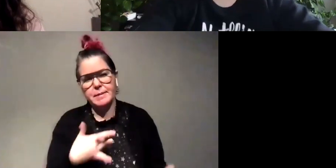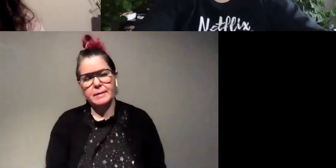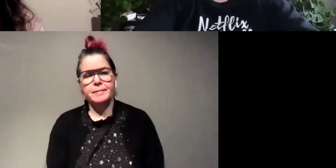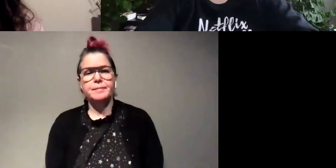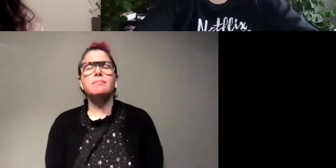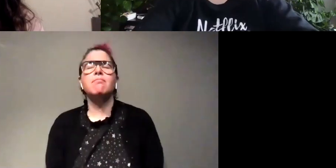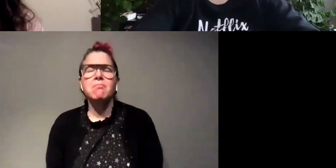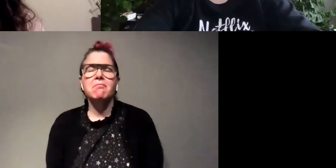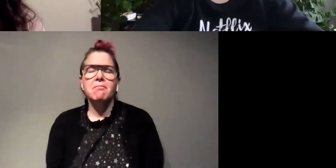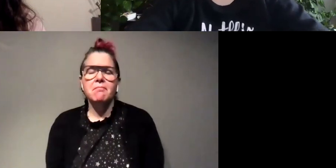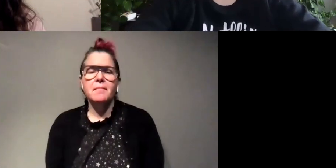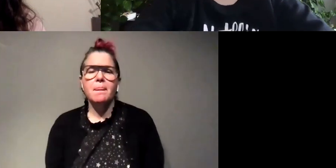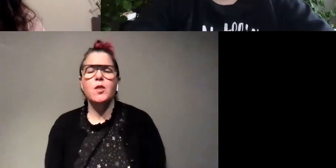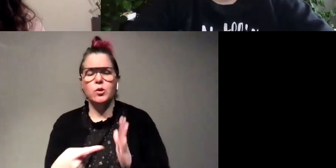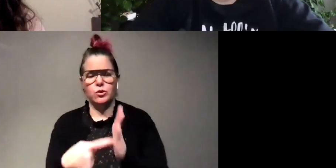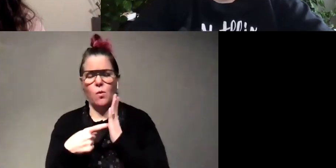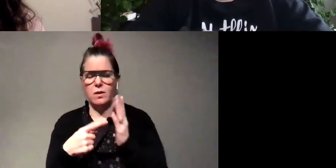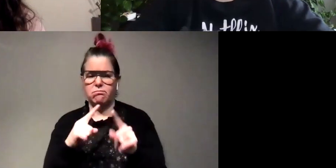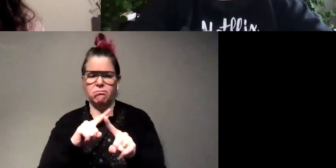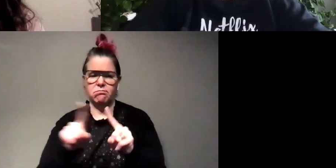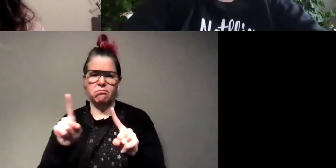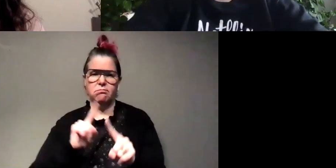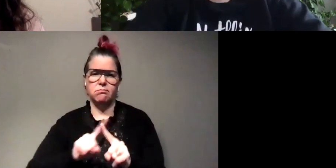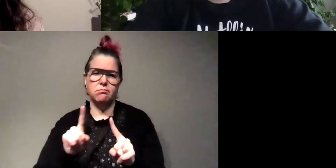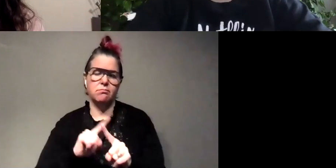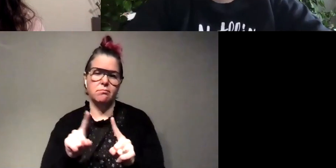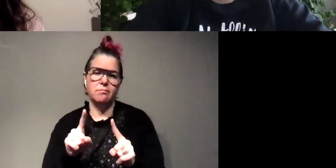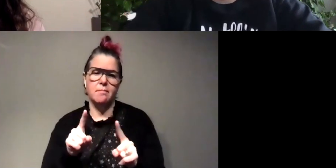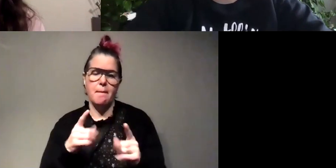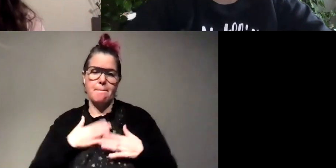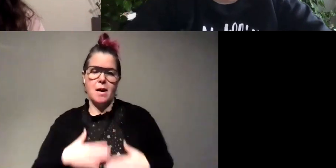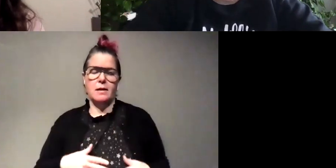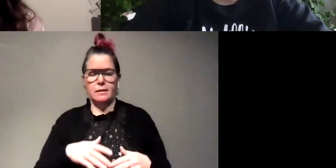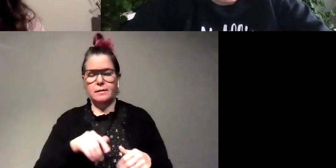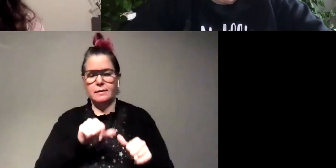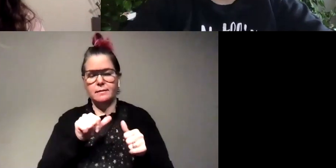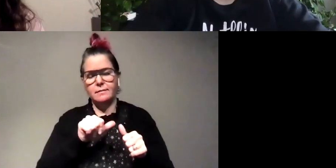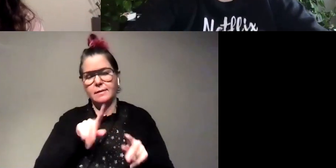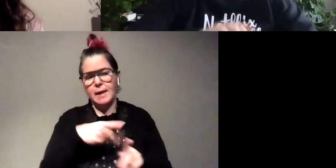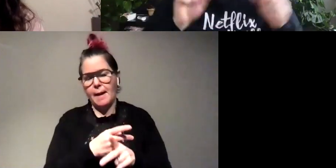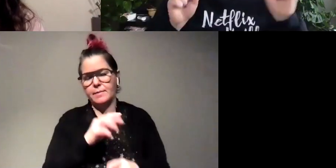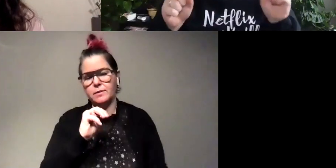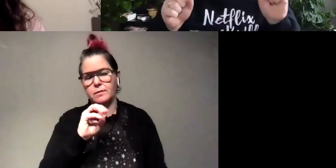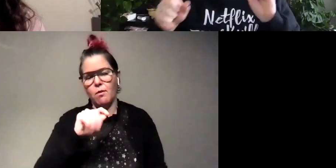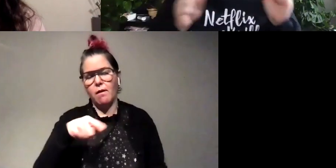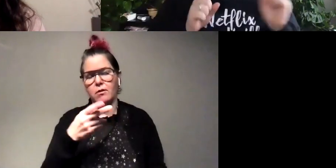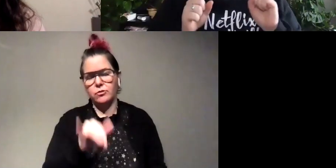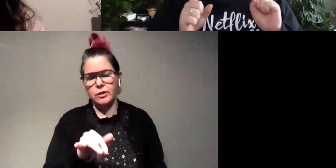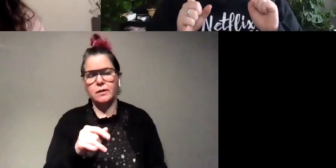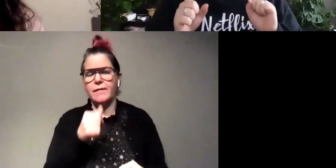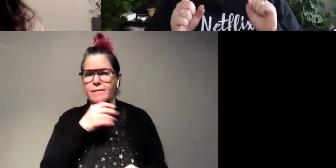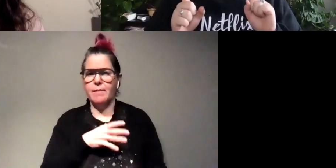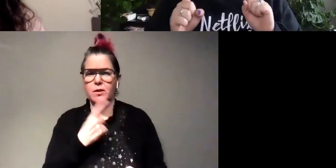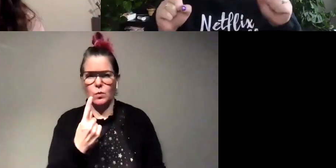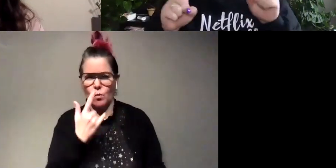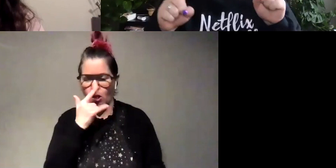you showed us like there are lots of different um like body types morphologies in these females and you showed the one that kind of looks like the